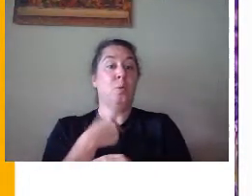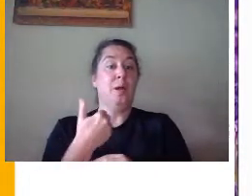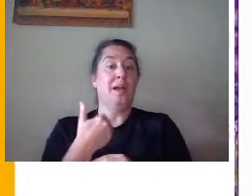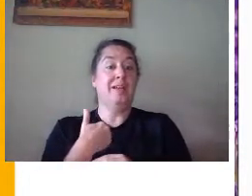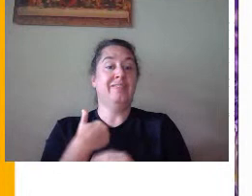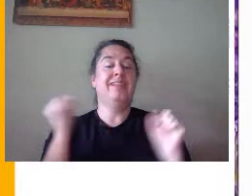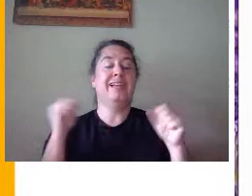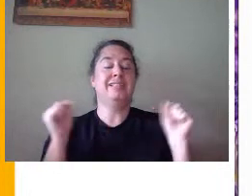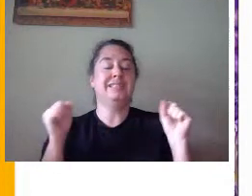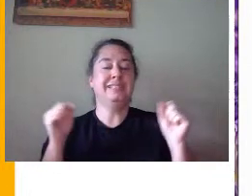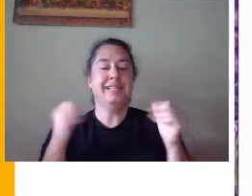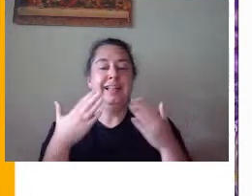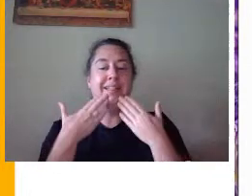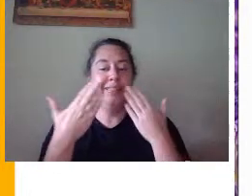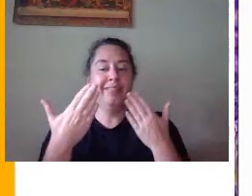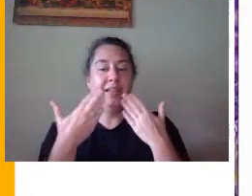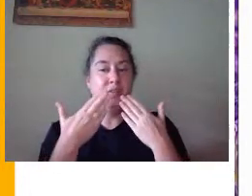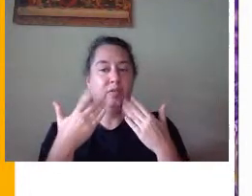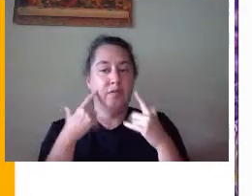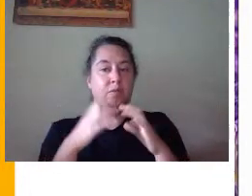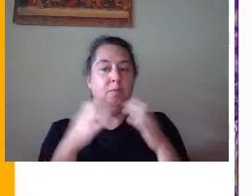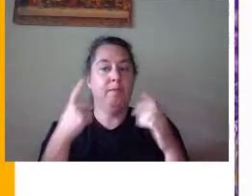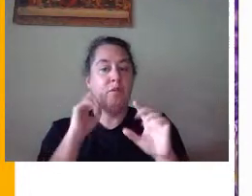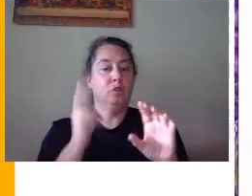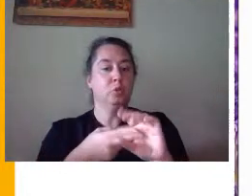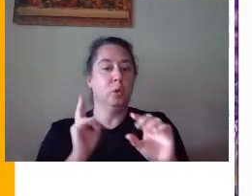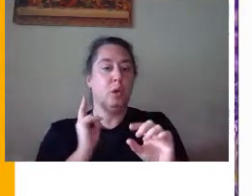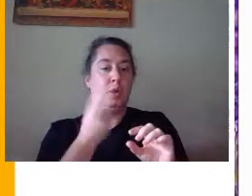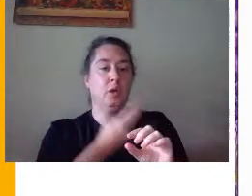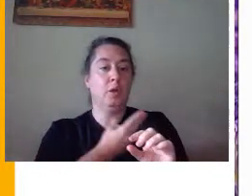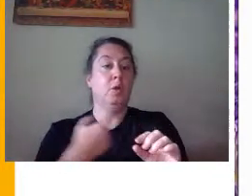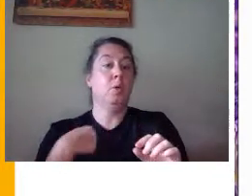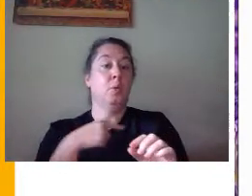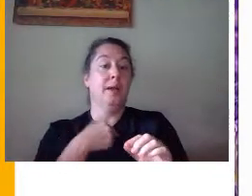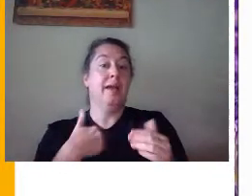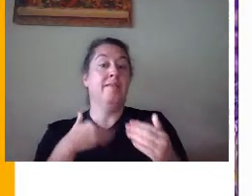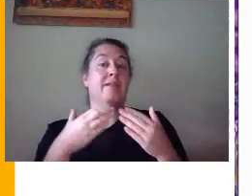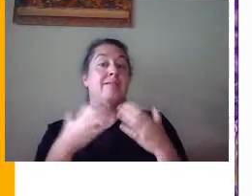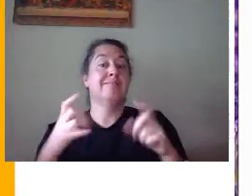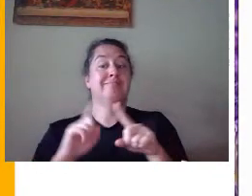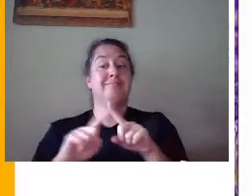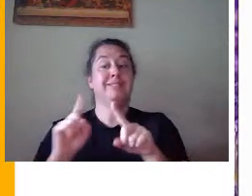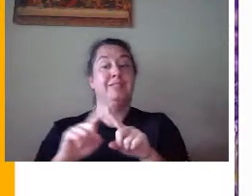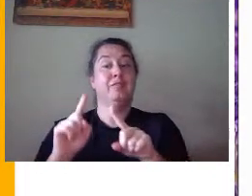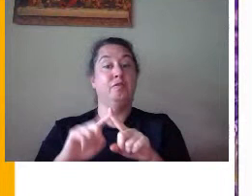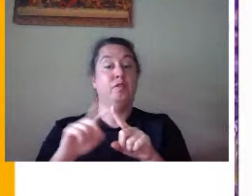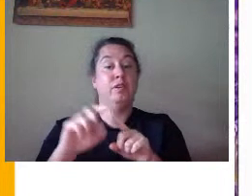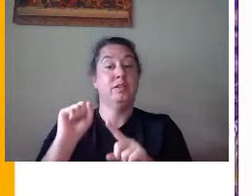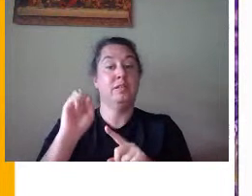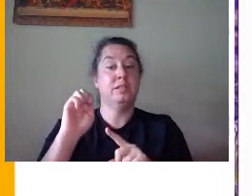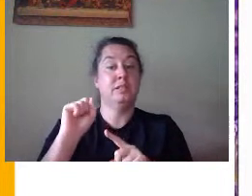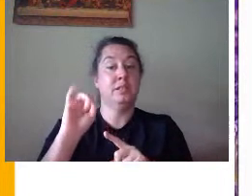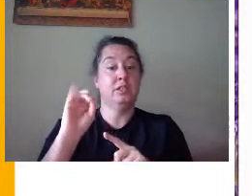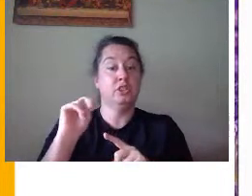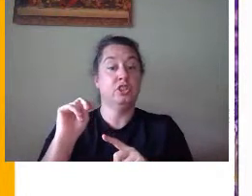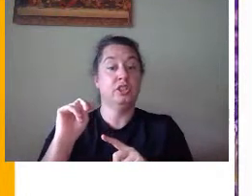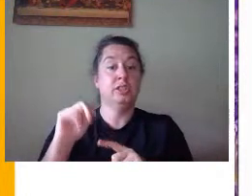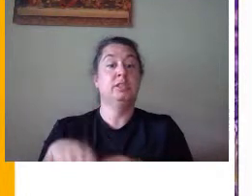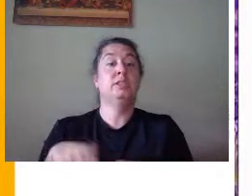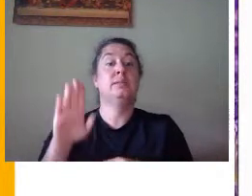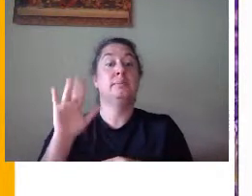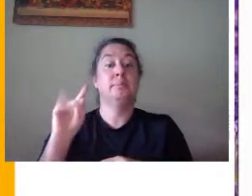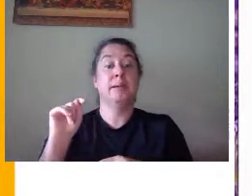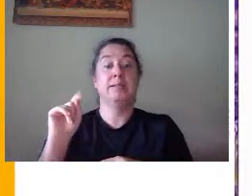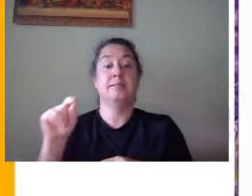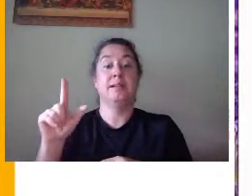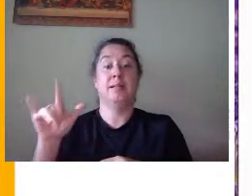oh, yes. Thank you guys so much for joining us. We have lots of sessions this week. They're all available at bit.ly backslash